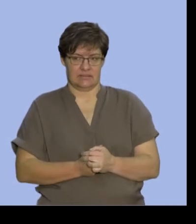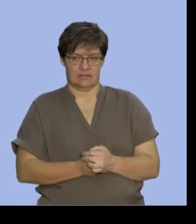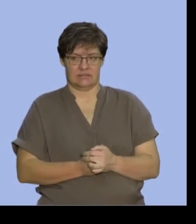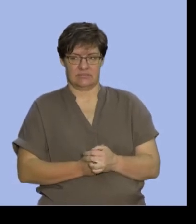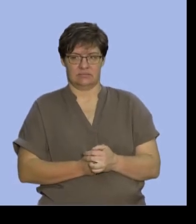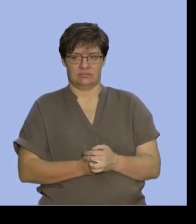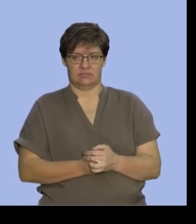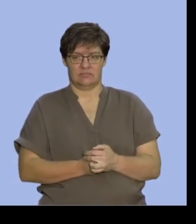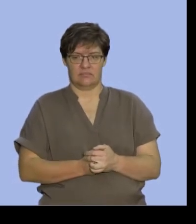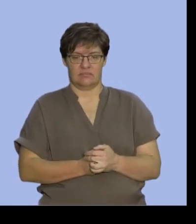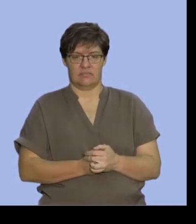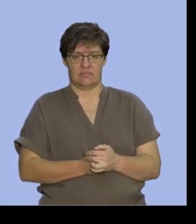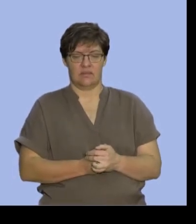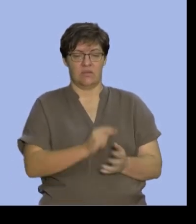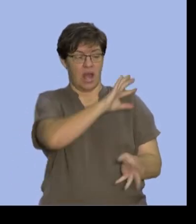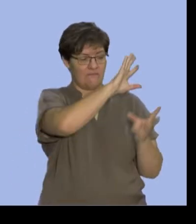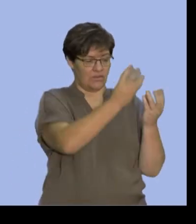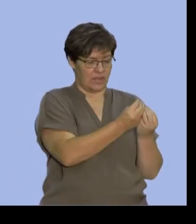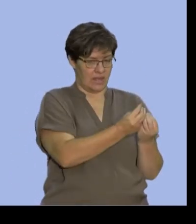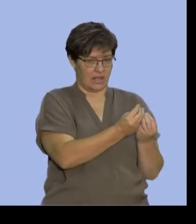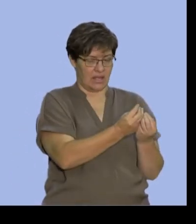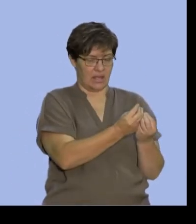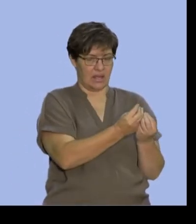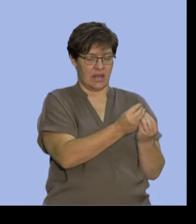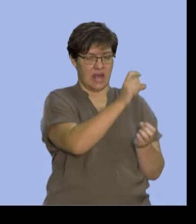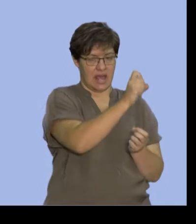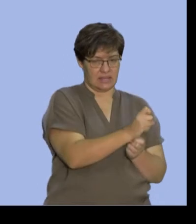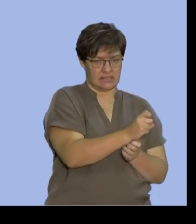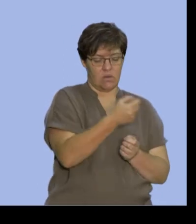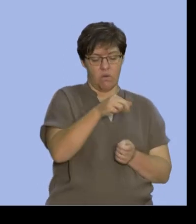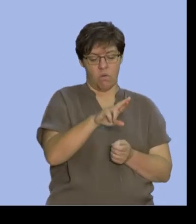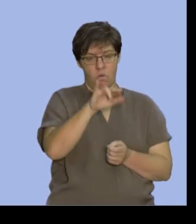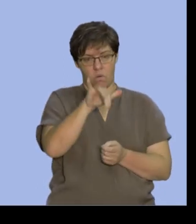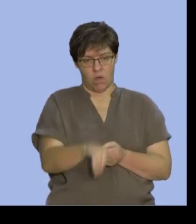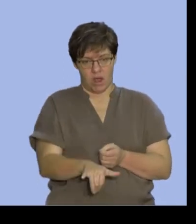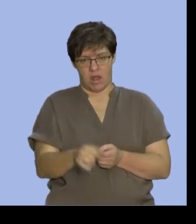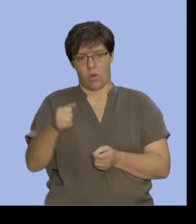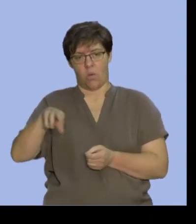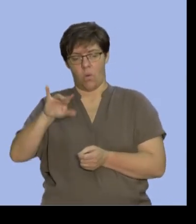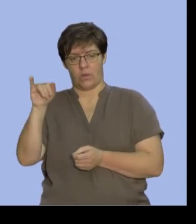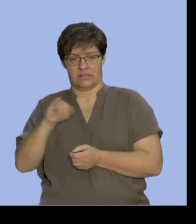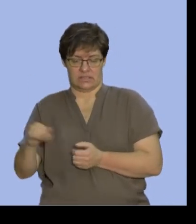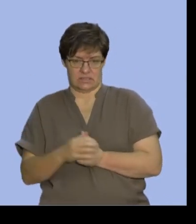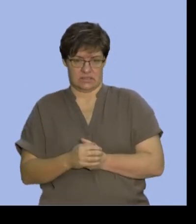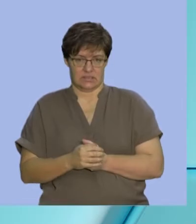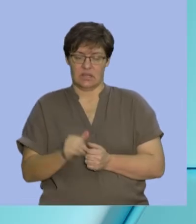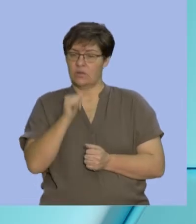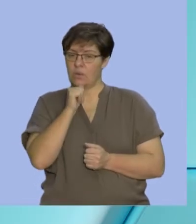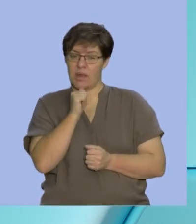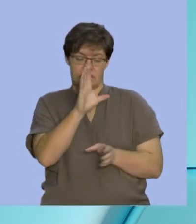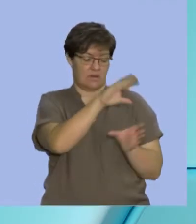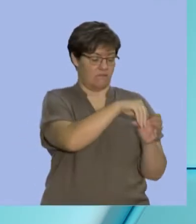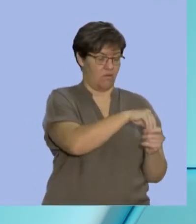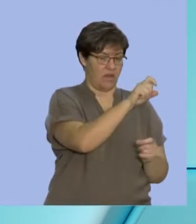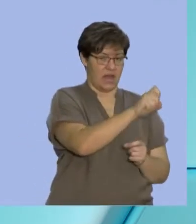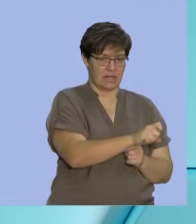elements in X or in Y or in Z. It doesn't matter whether they're in X or